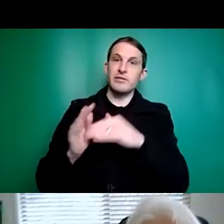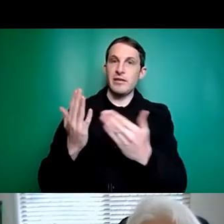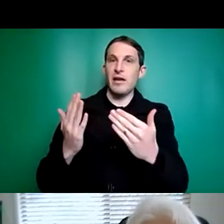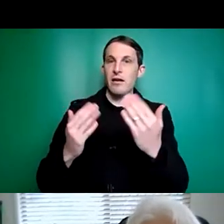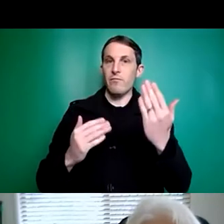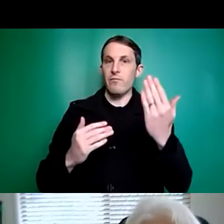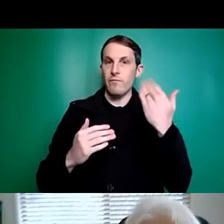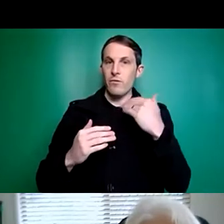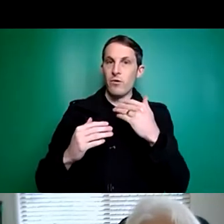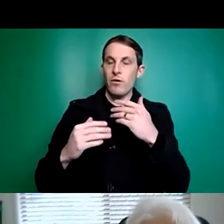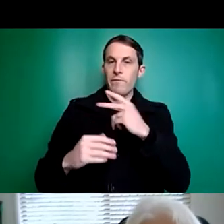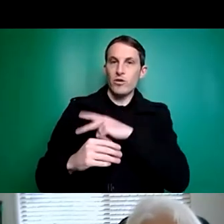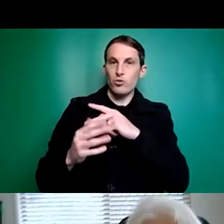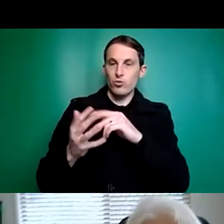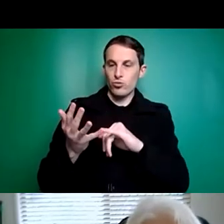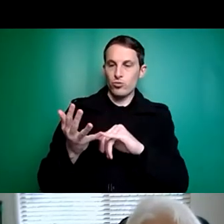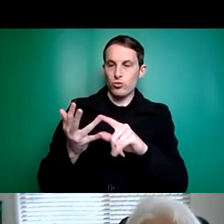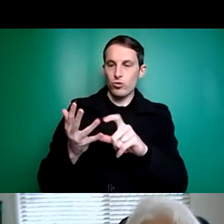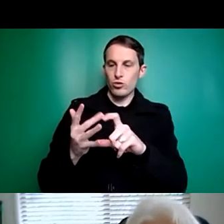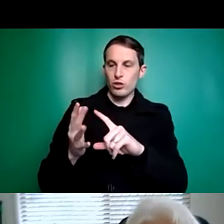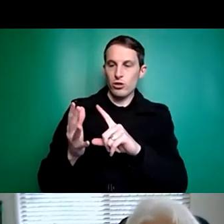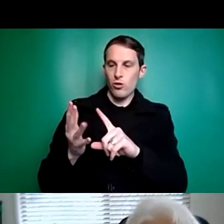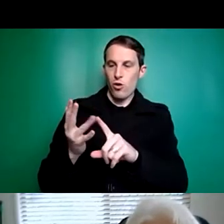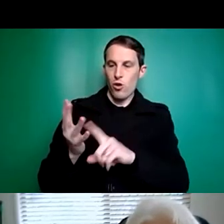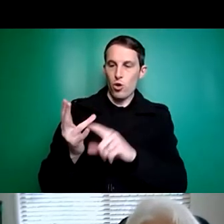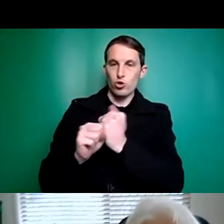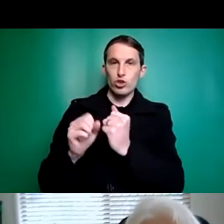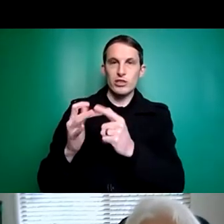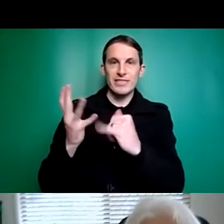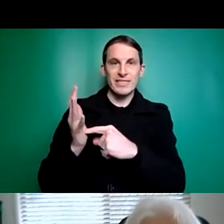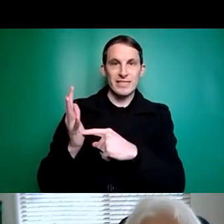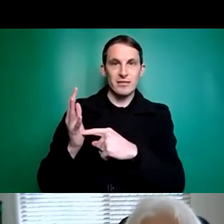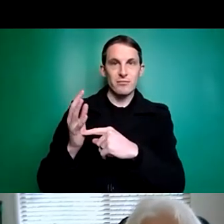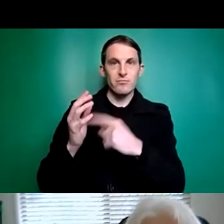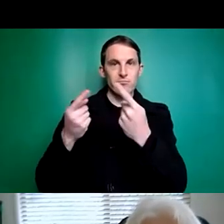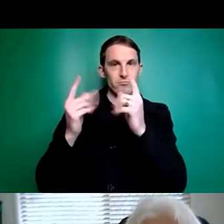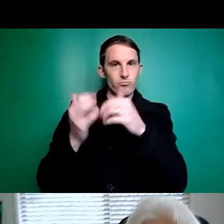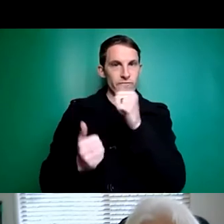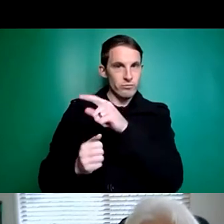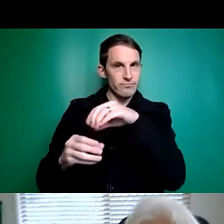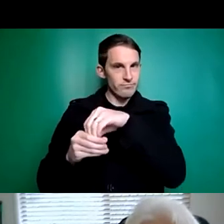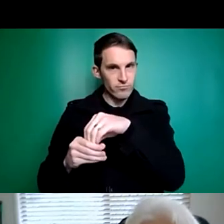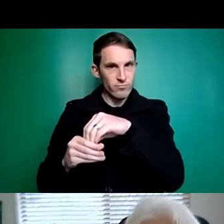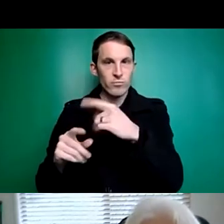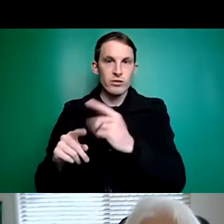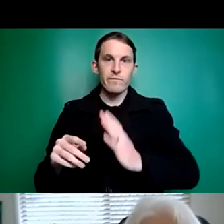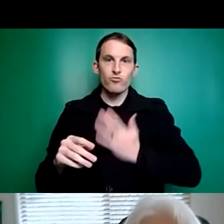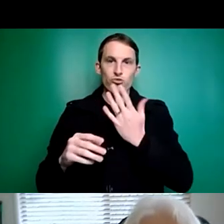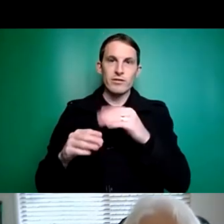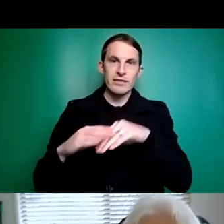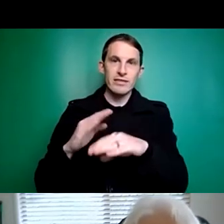sociologist and academic. And Lynn's interests include politics, public policy,